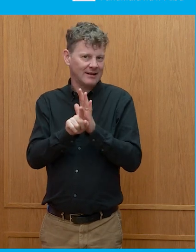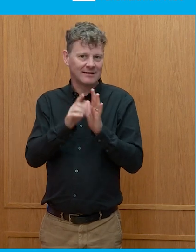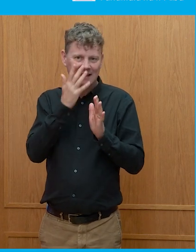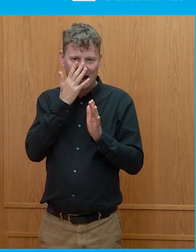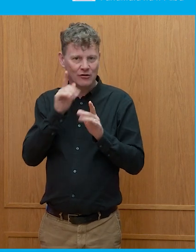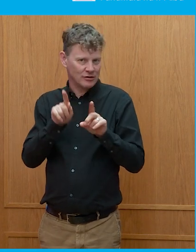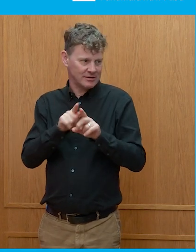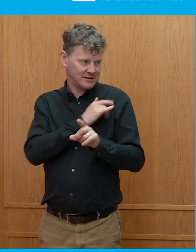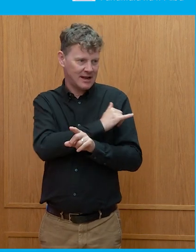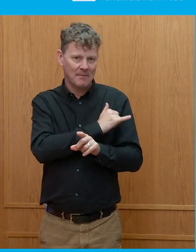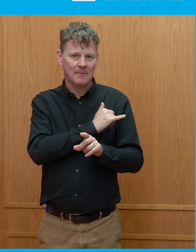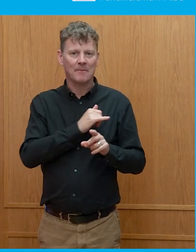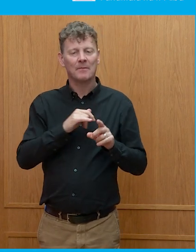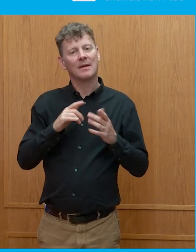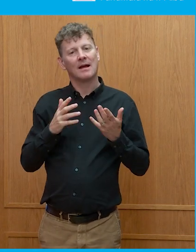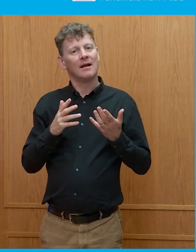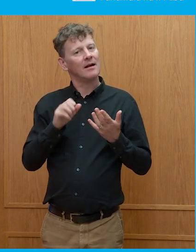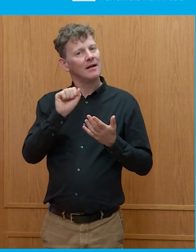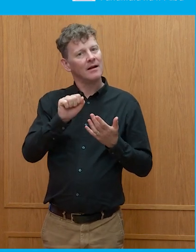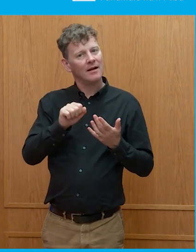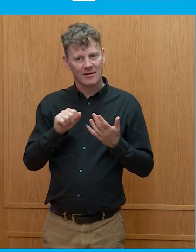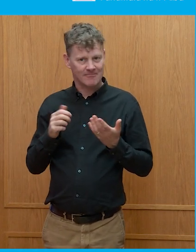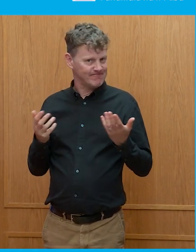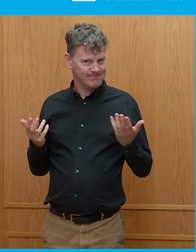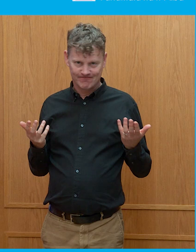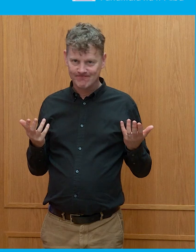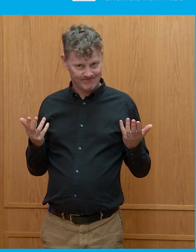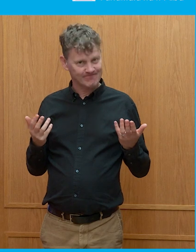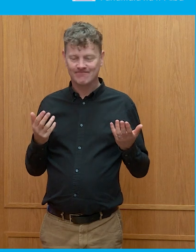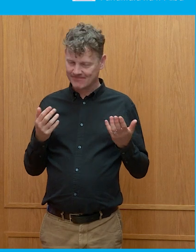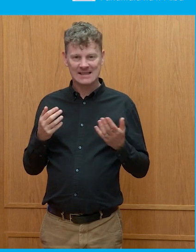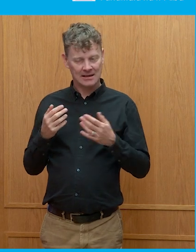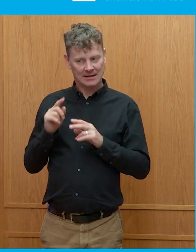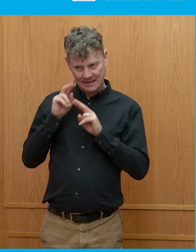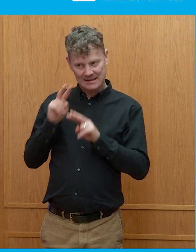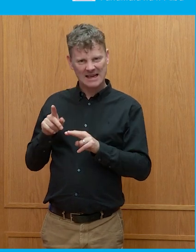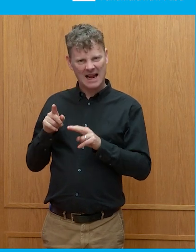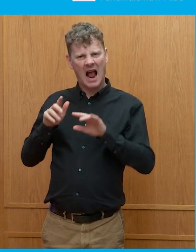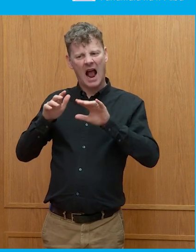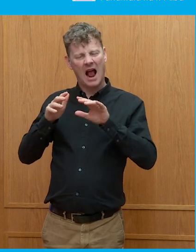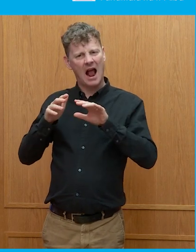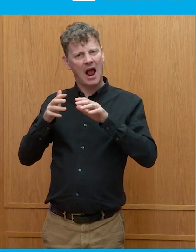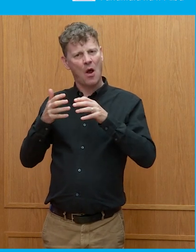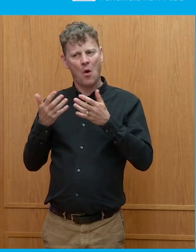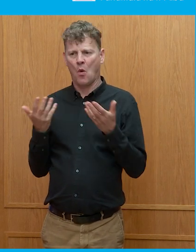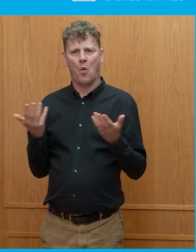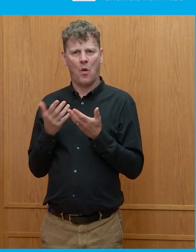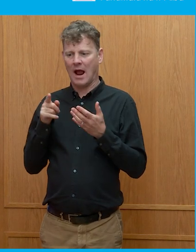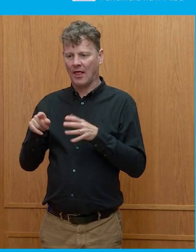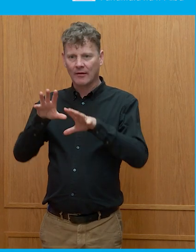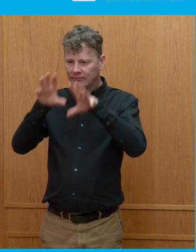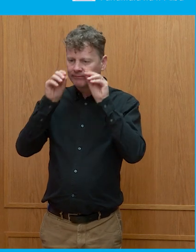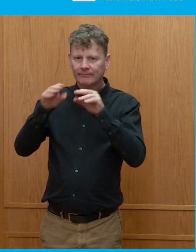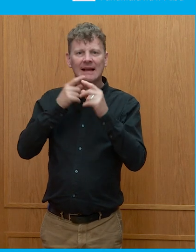And yeah, they're, um, it is, you know, it is quite something to see what they're, to see what they're consuming